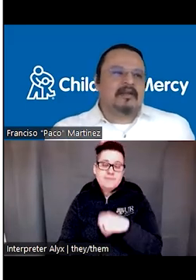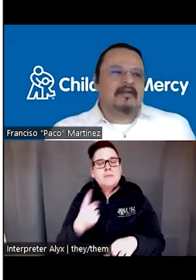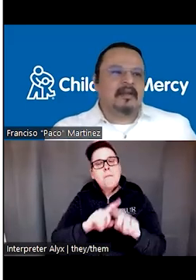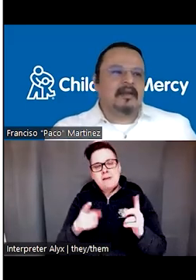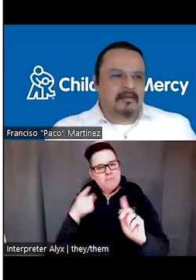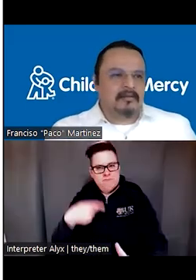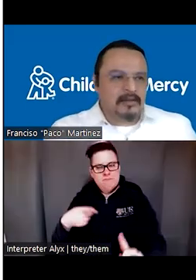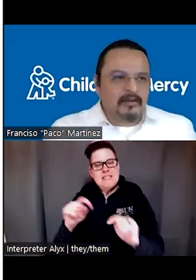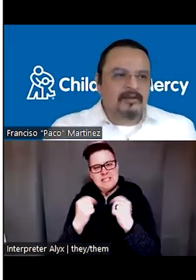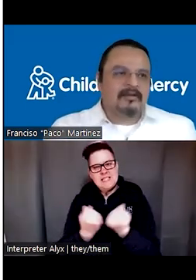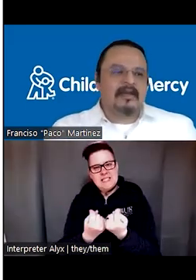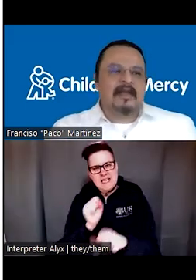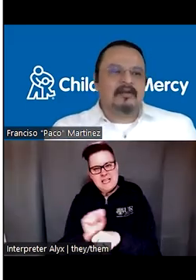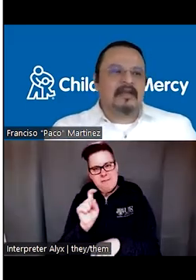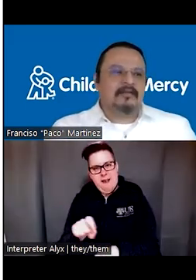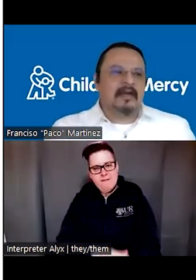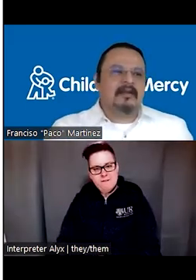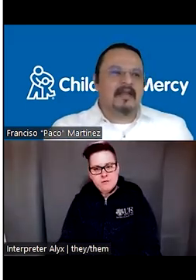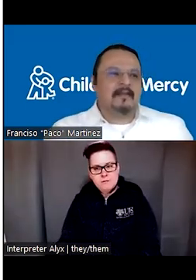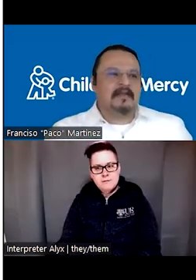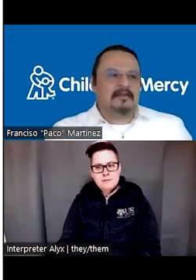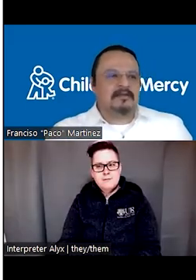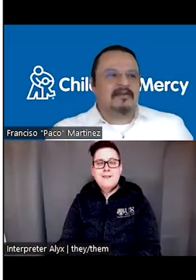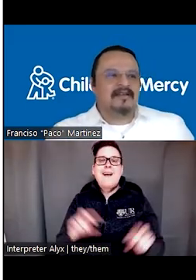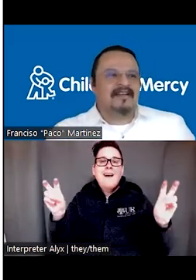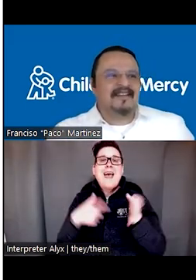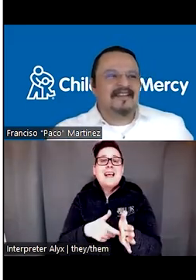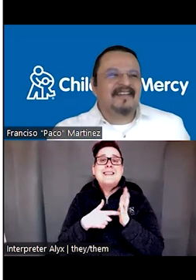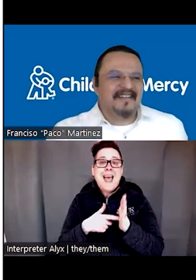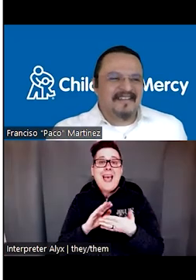effort. Like they say, like, you know, that, that old saying, right. It takes a village.